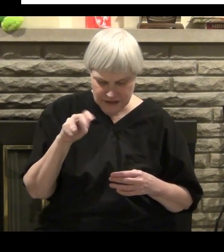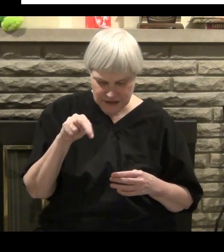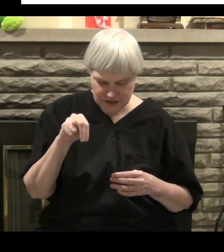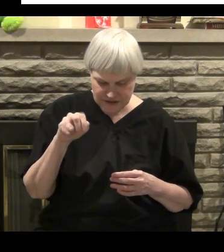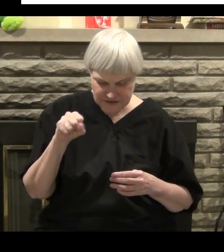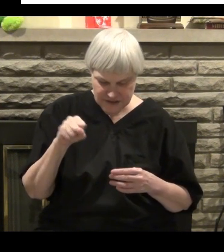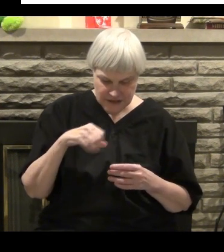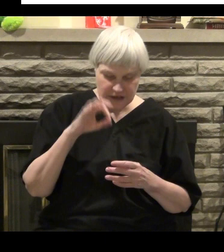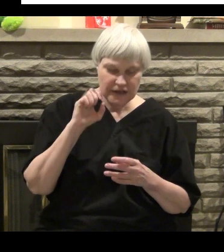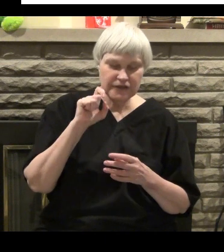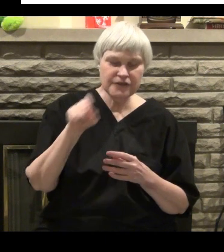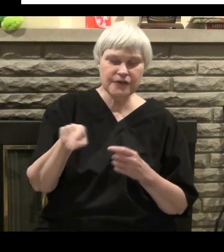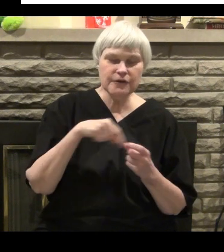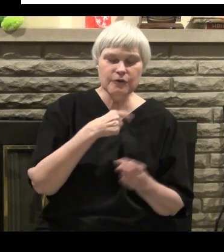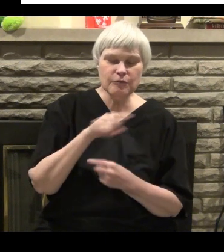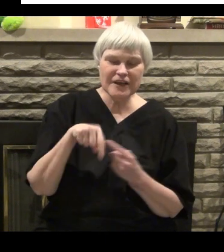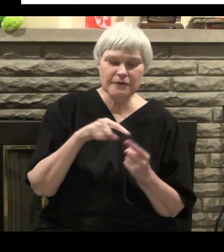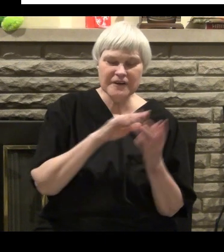Brought me to Ephesians.